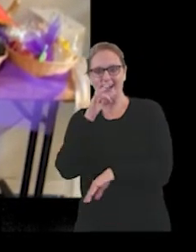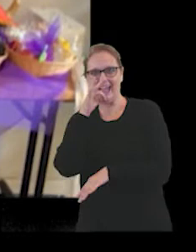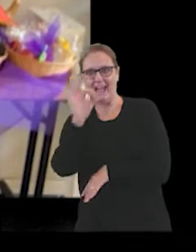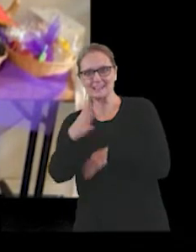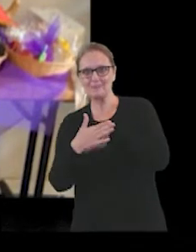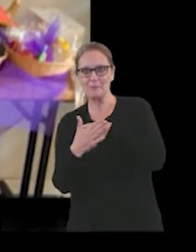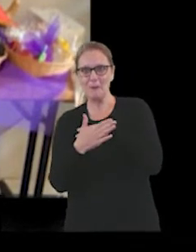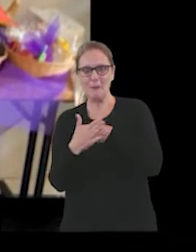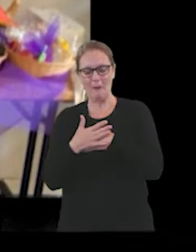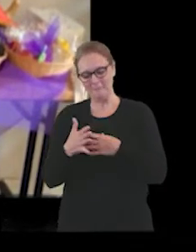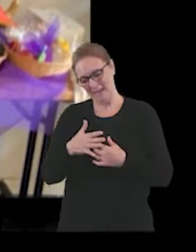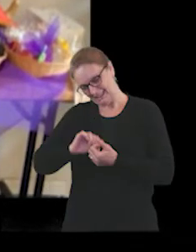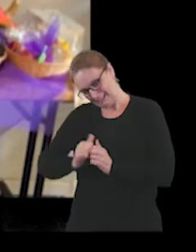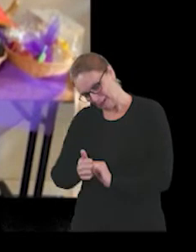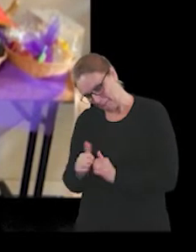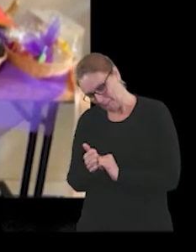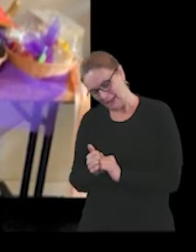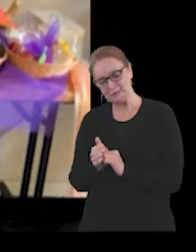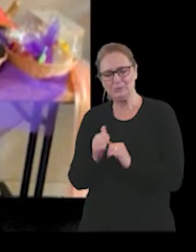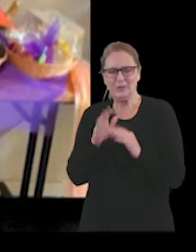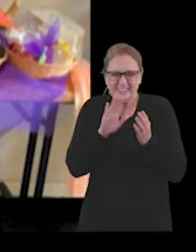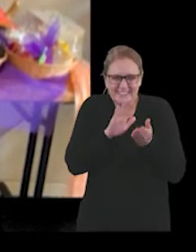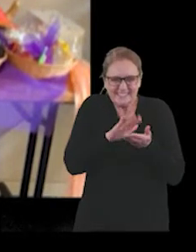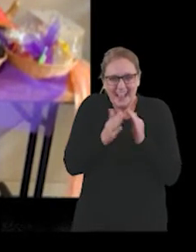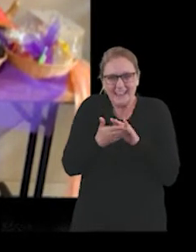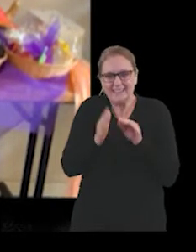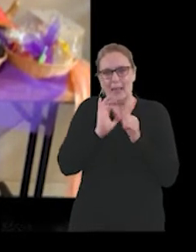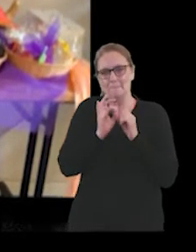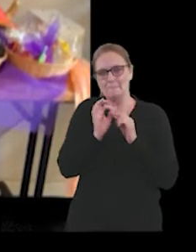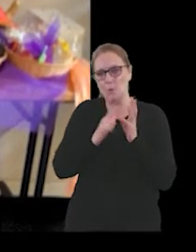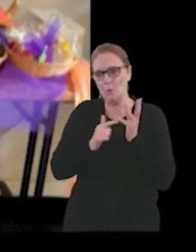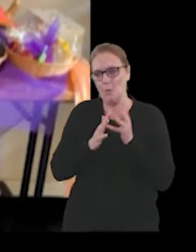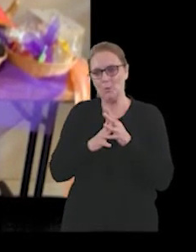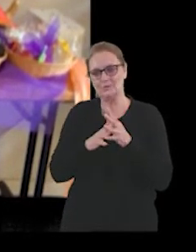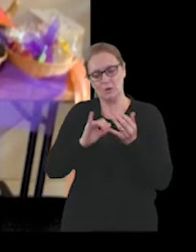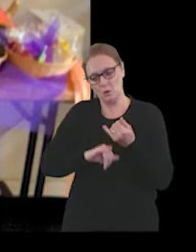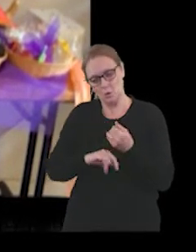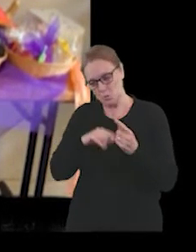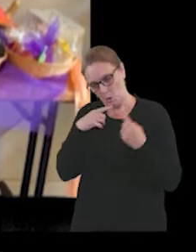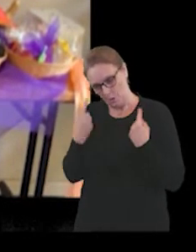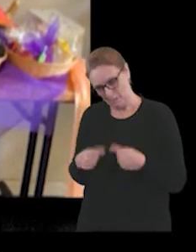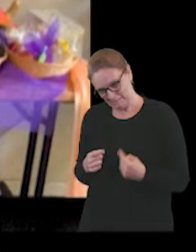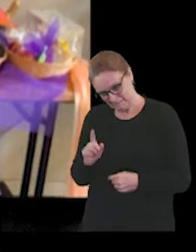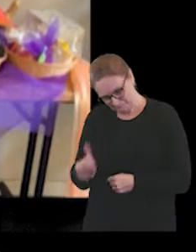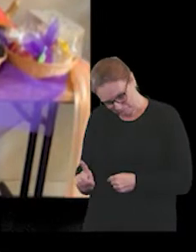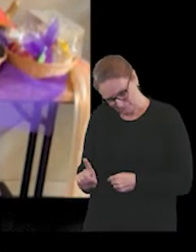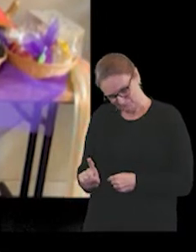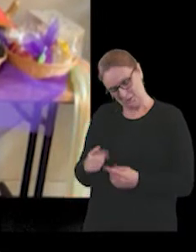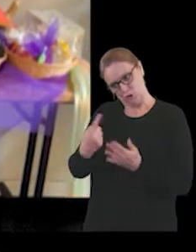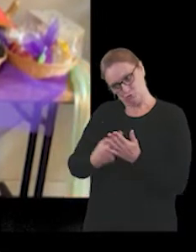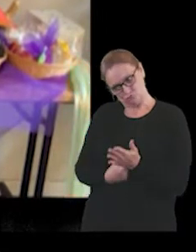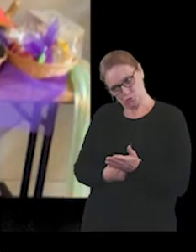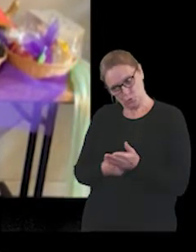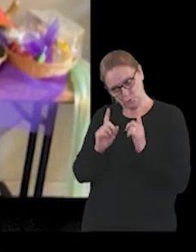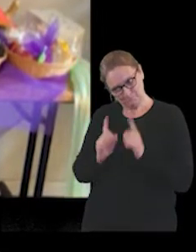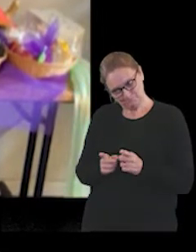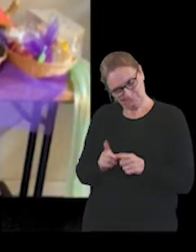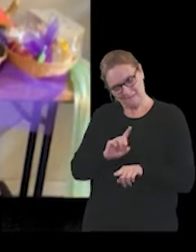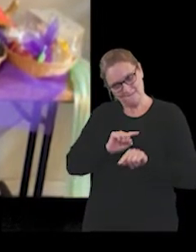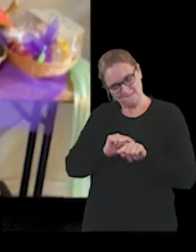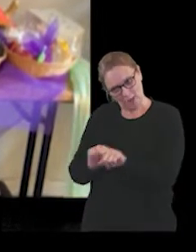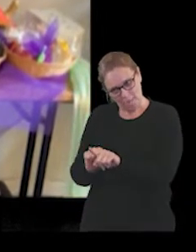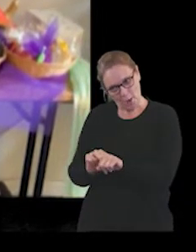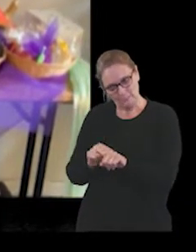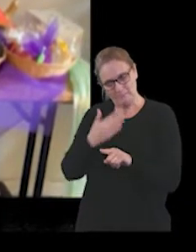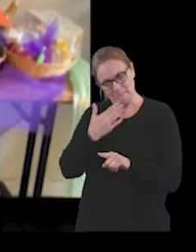companion with tiny paws, you never abide by any of my laws. I love you so much, but please stop hiding my socks.